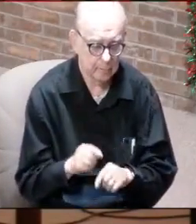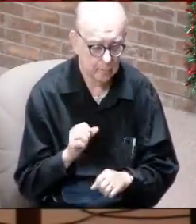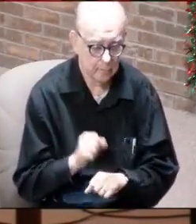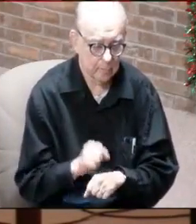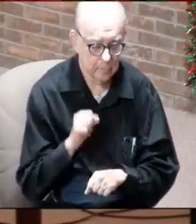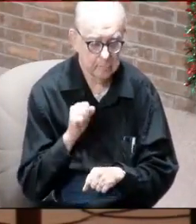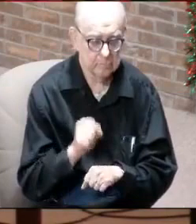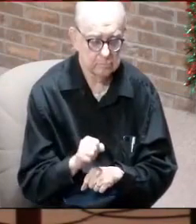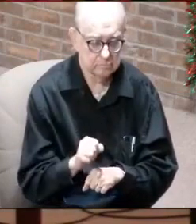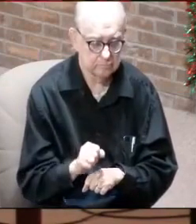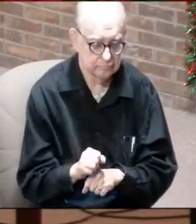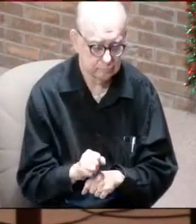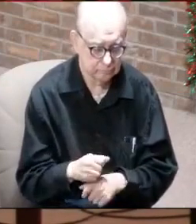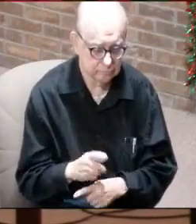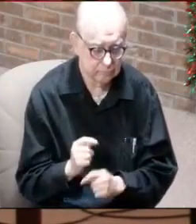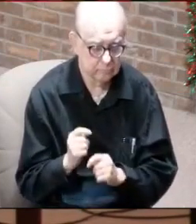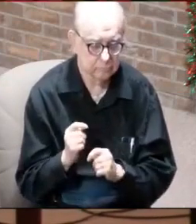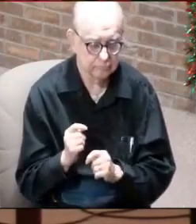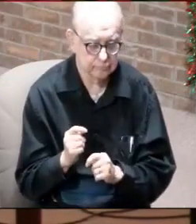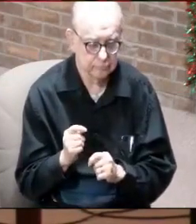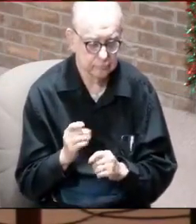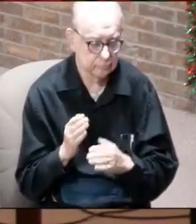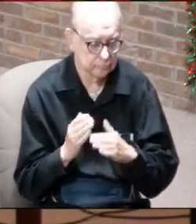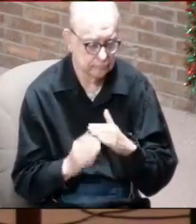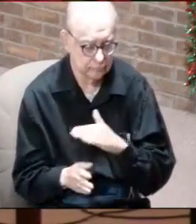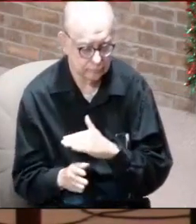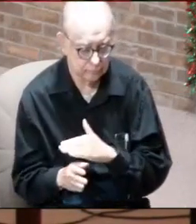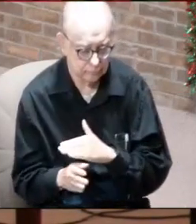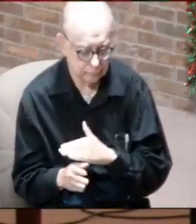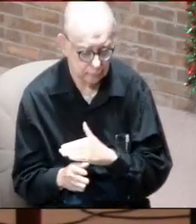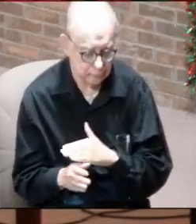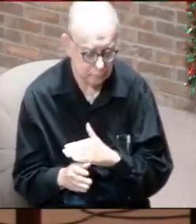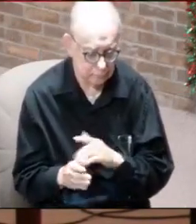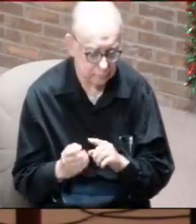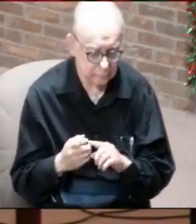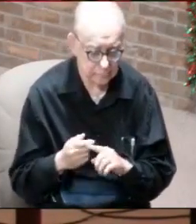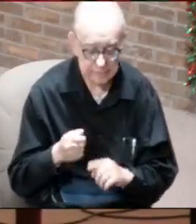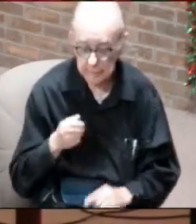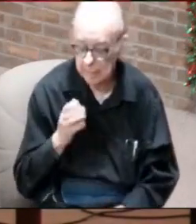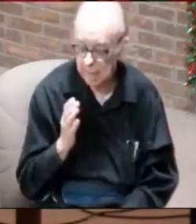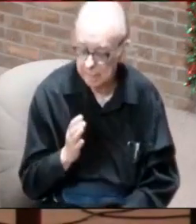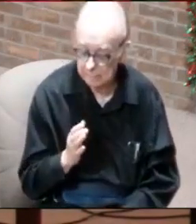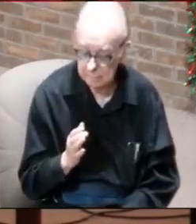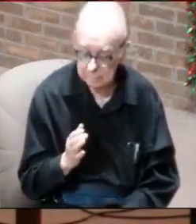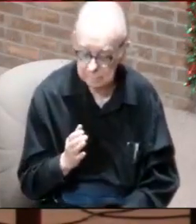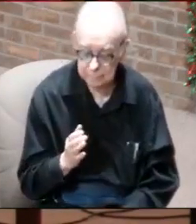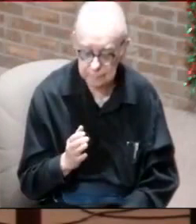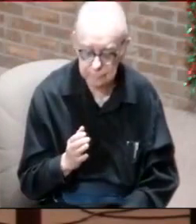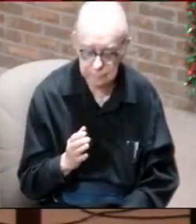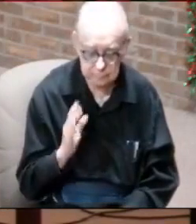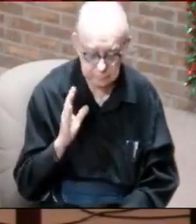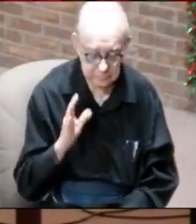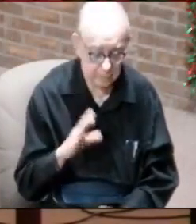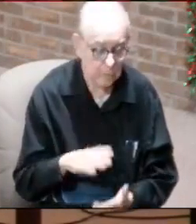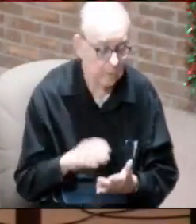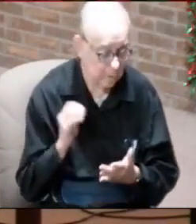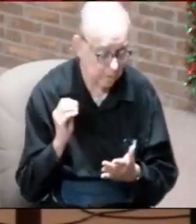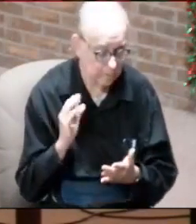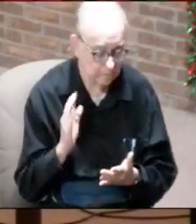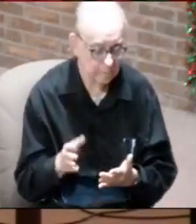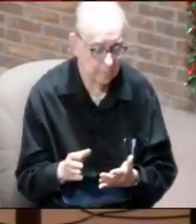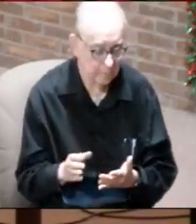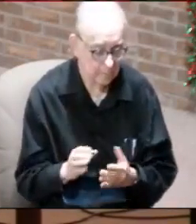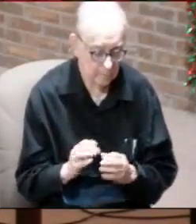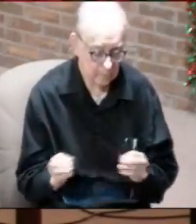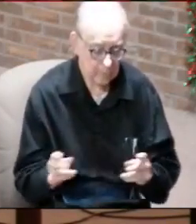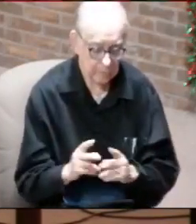mountains to try and hide from God. And they're going to find out there